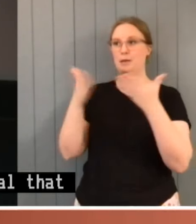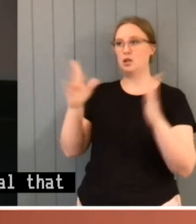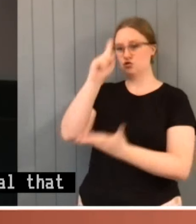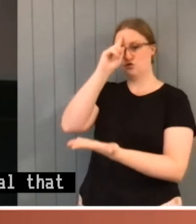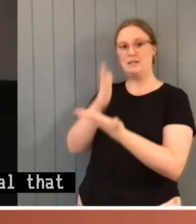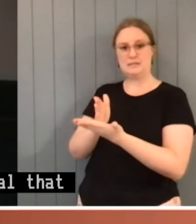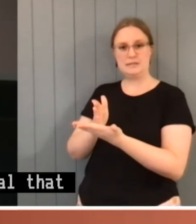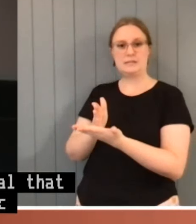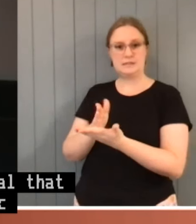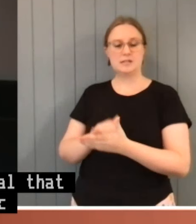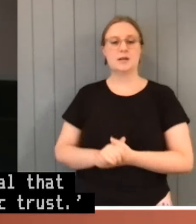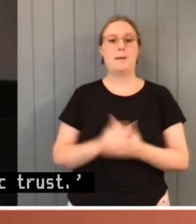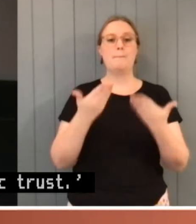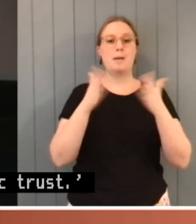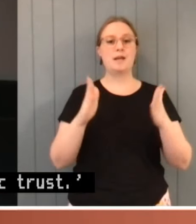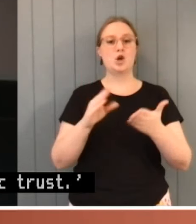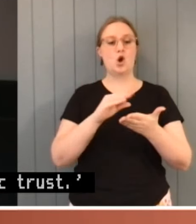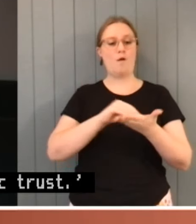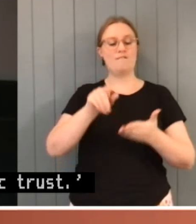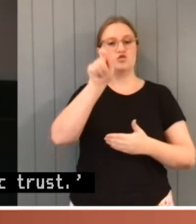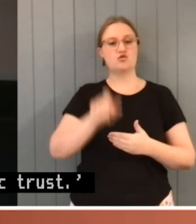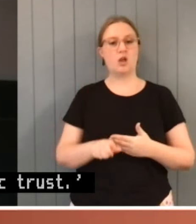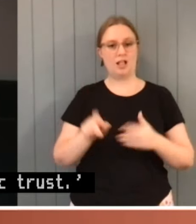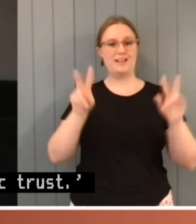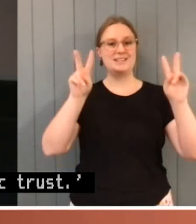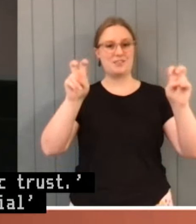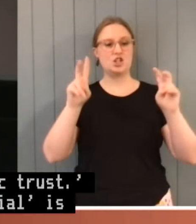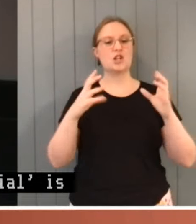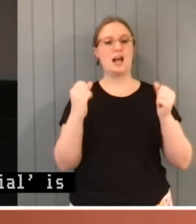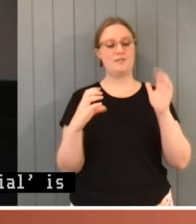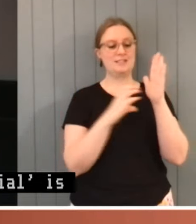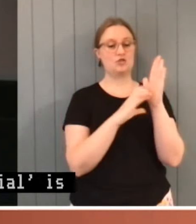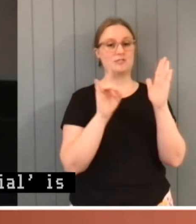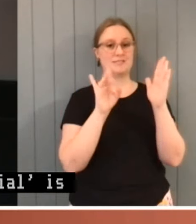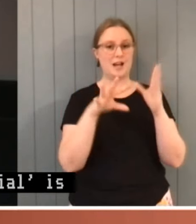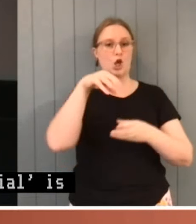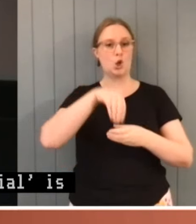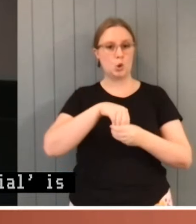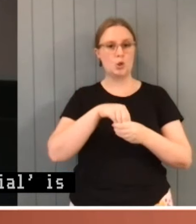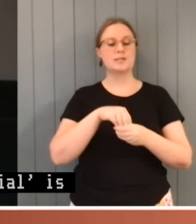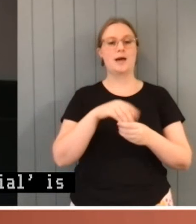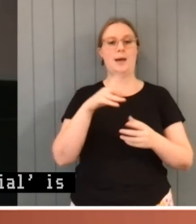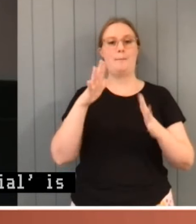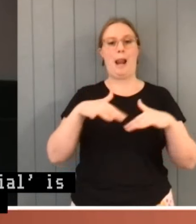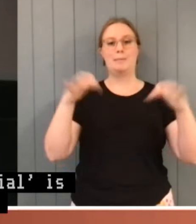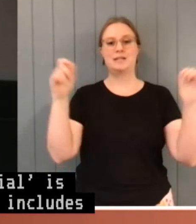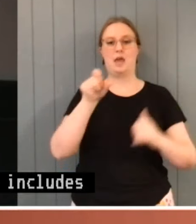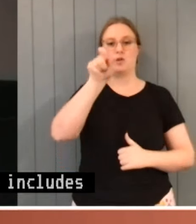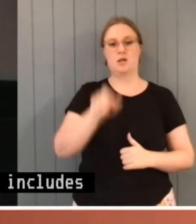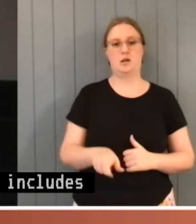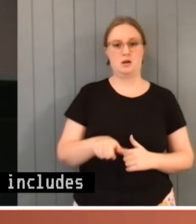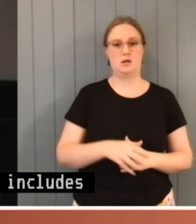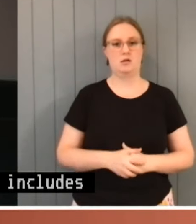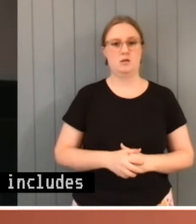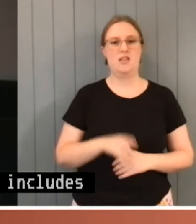defined in Section 10 and includes a parliamentarian. The concept and content of that notion of public